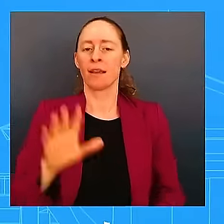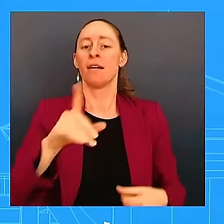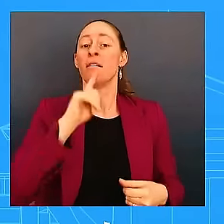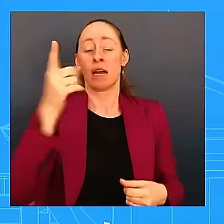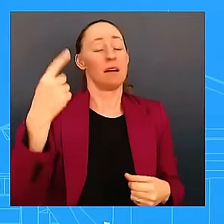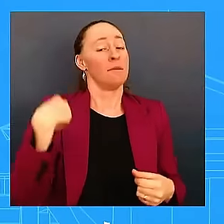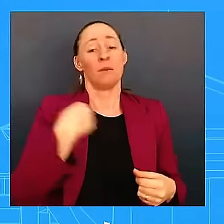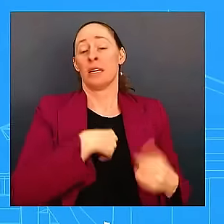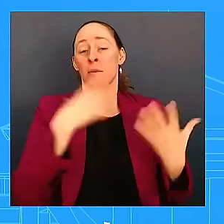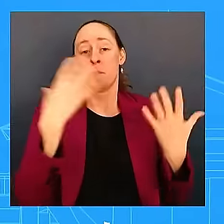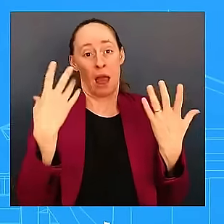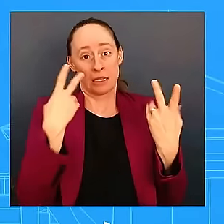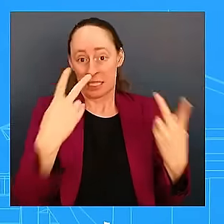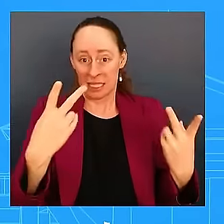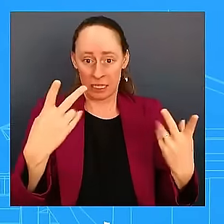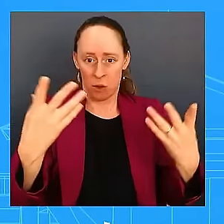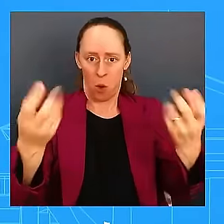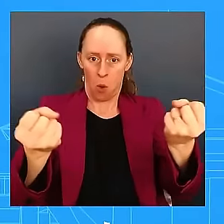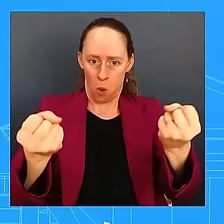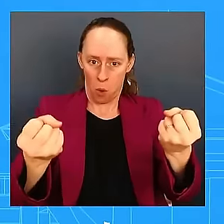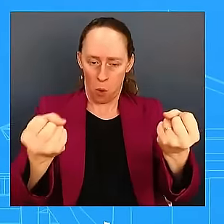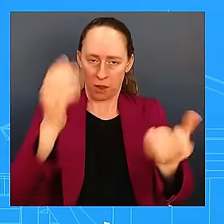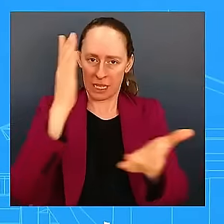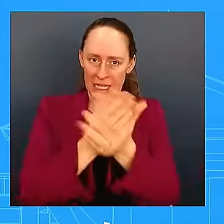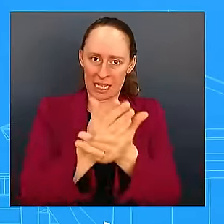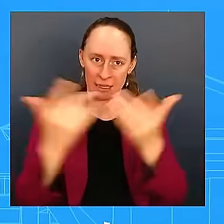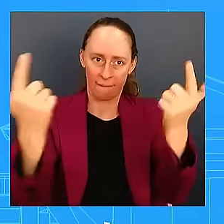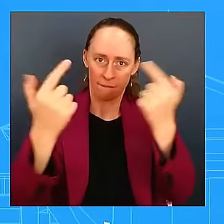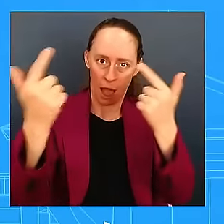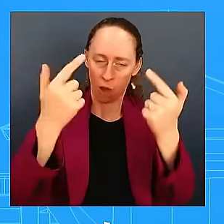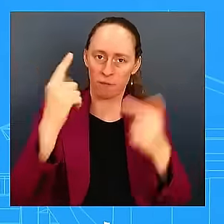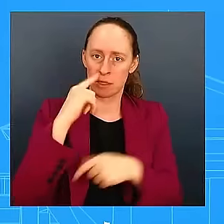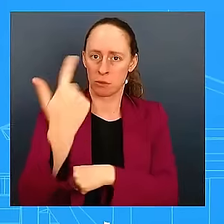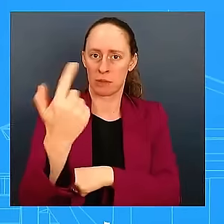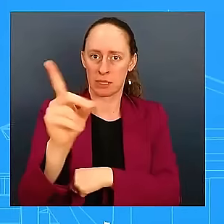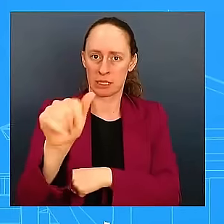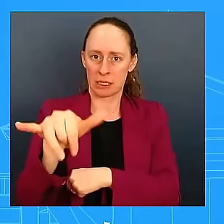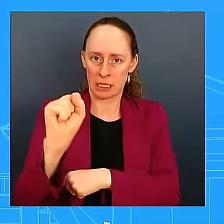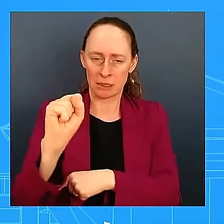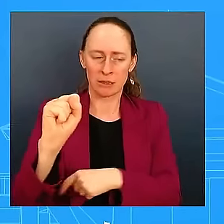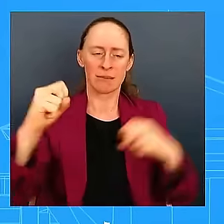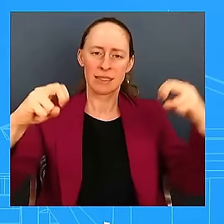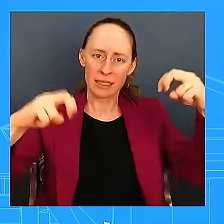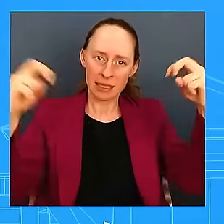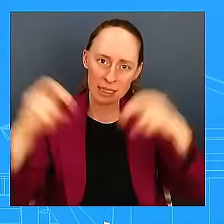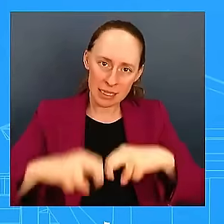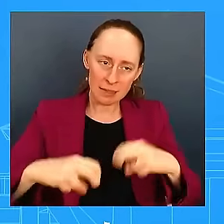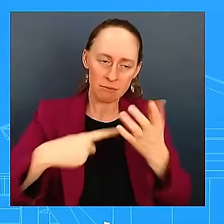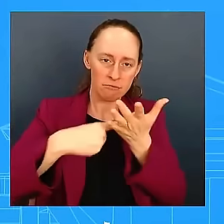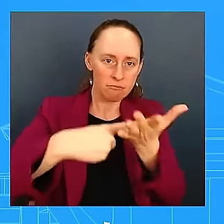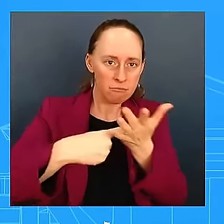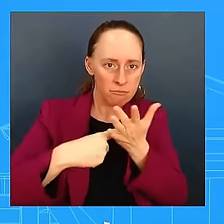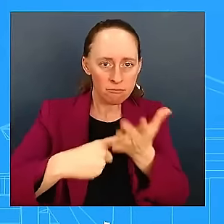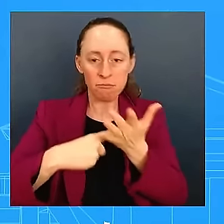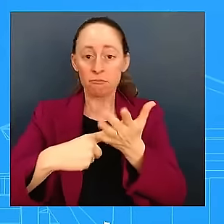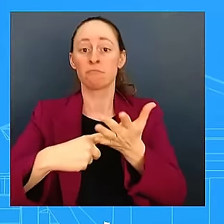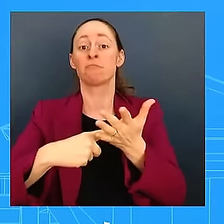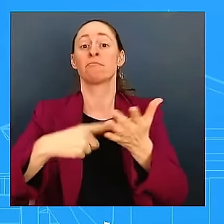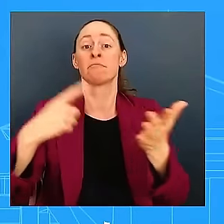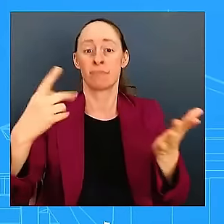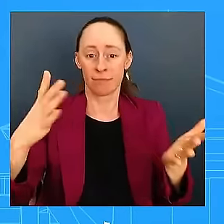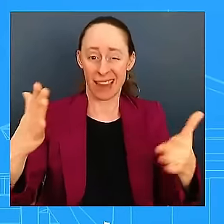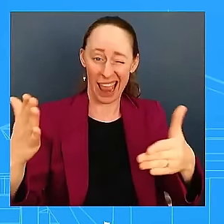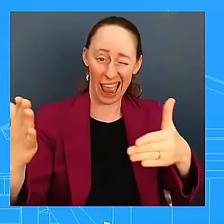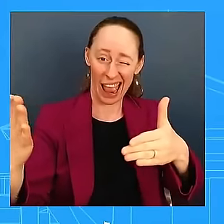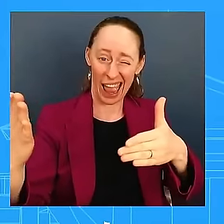that conversation so that we can have a negotiation to end this. That's what we want to see. And so we